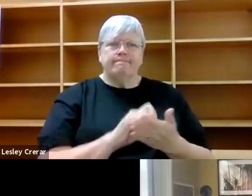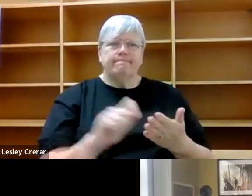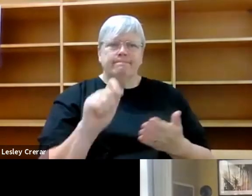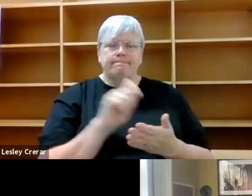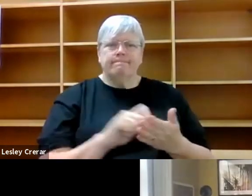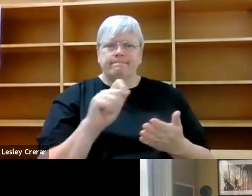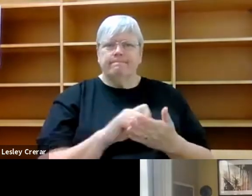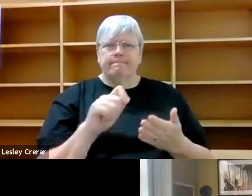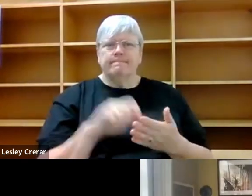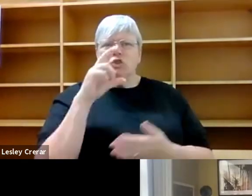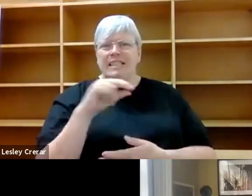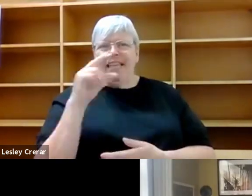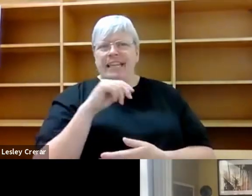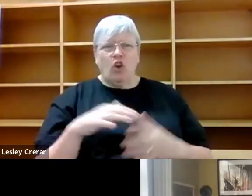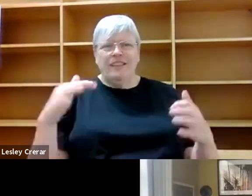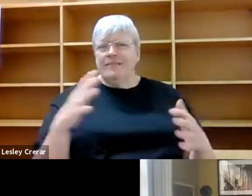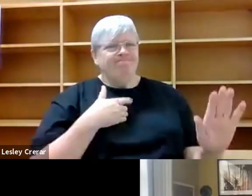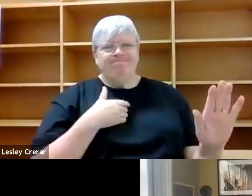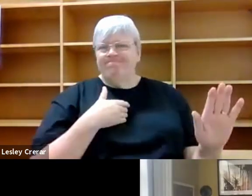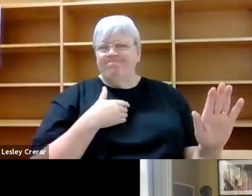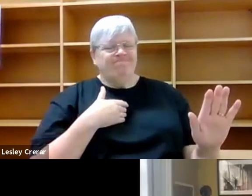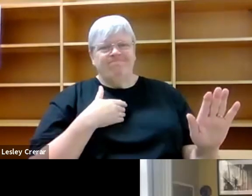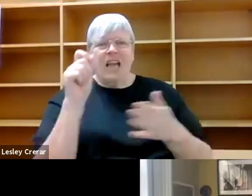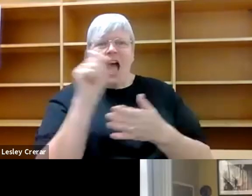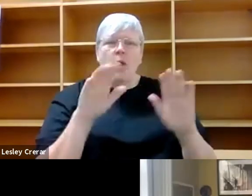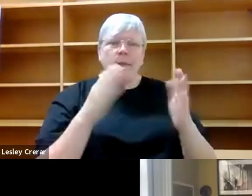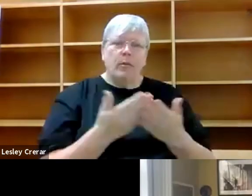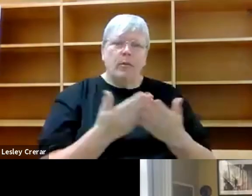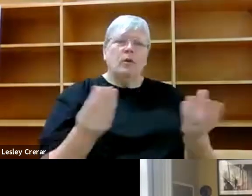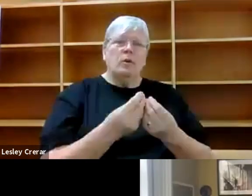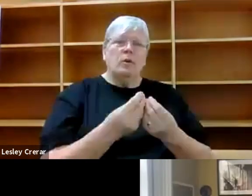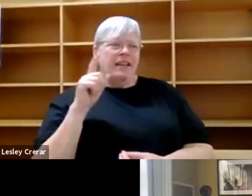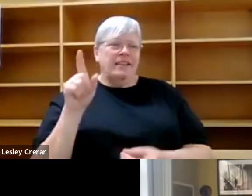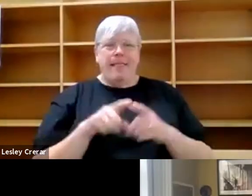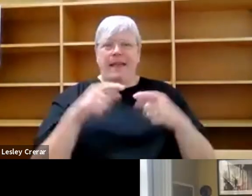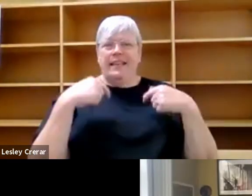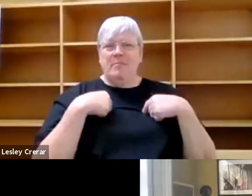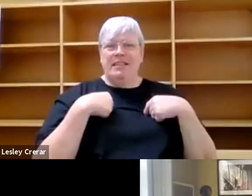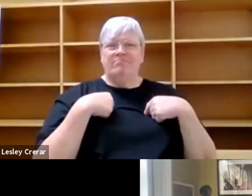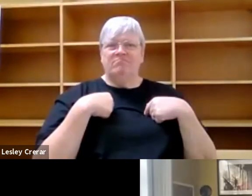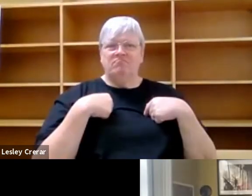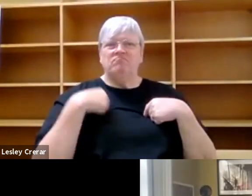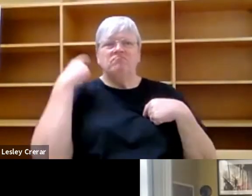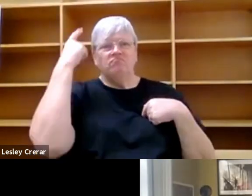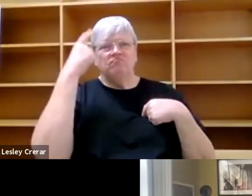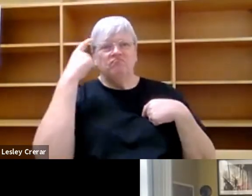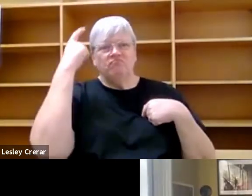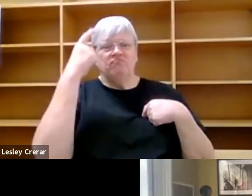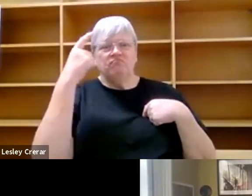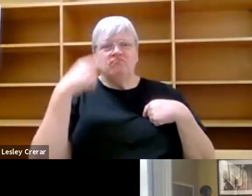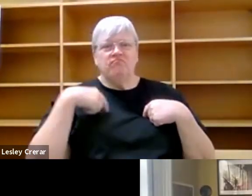book, like I wrote this book basically with like a young woman like me in mind, which would mean that they should be able to confront this book